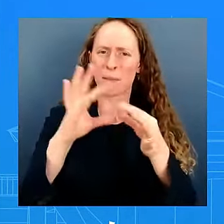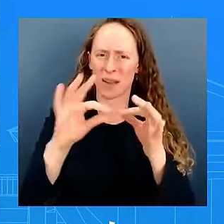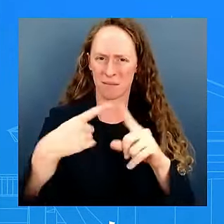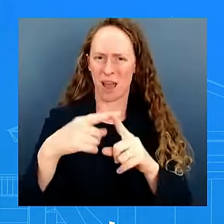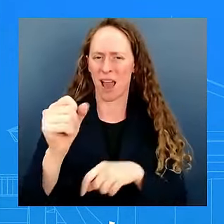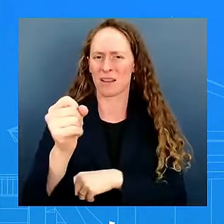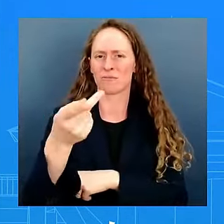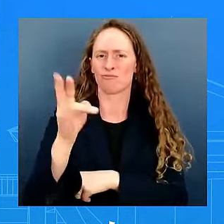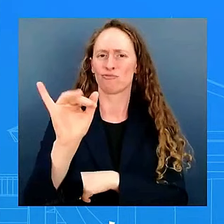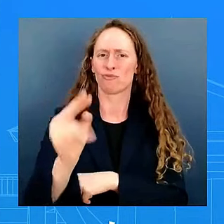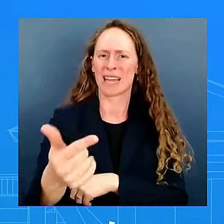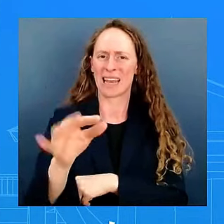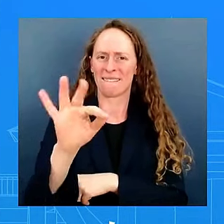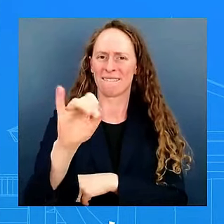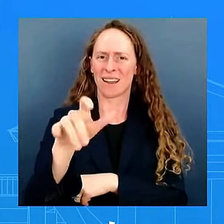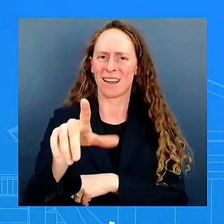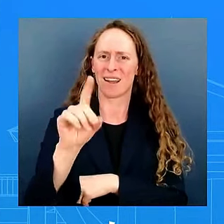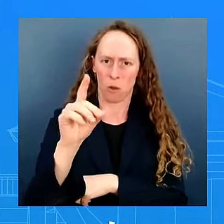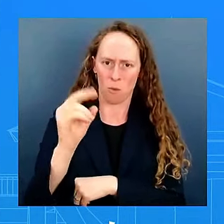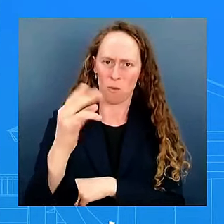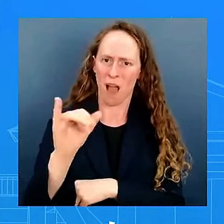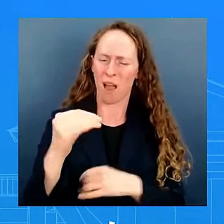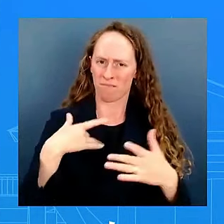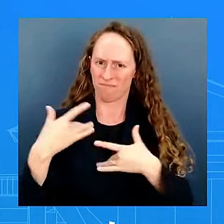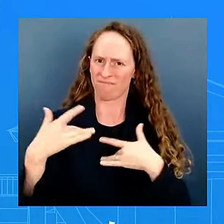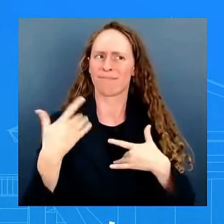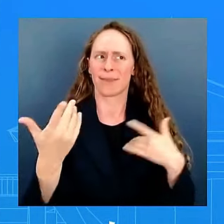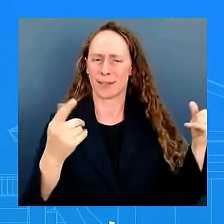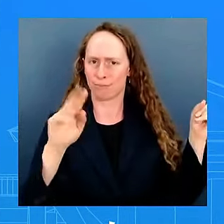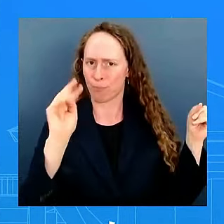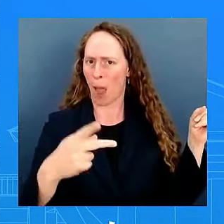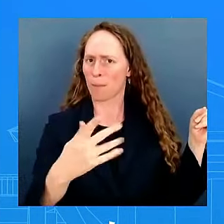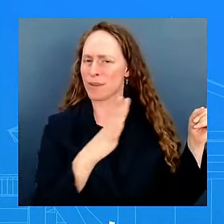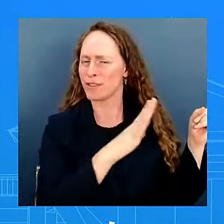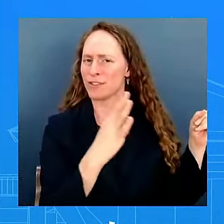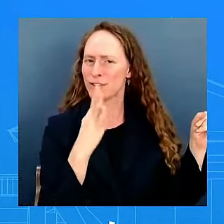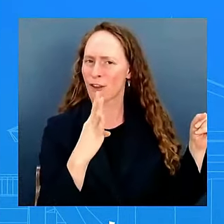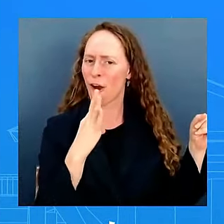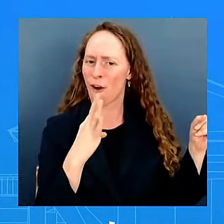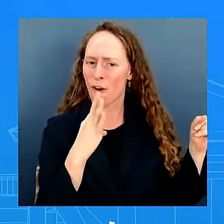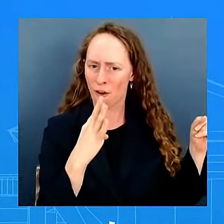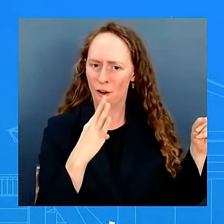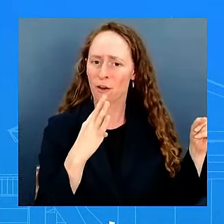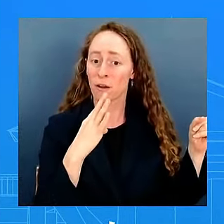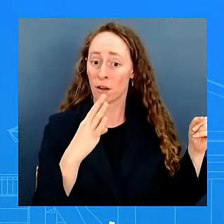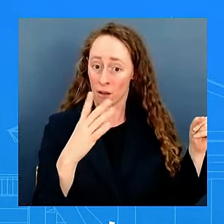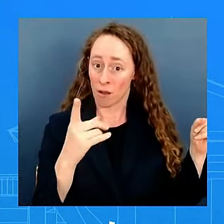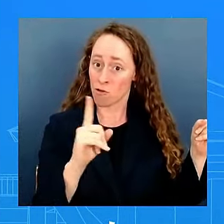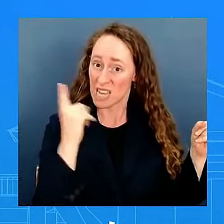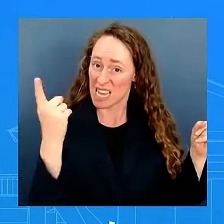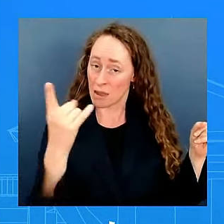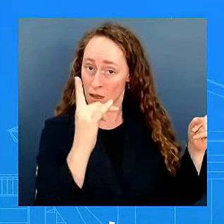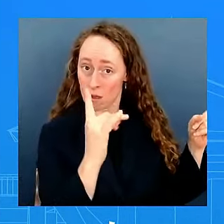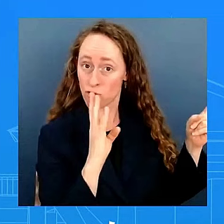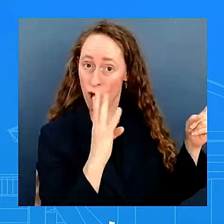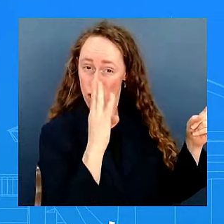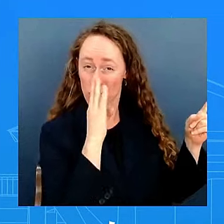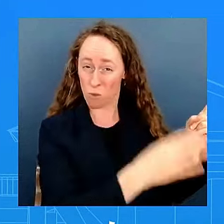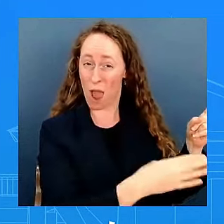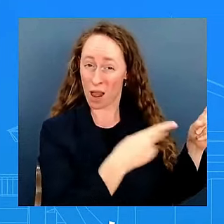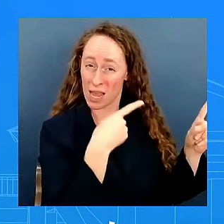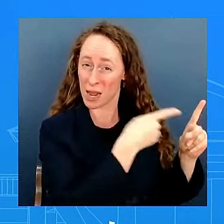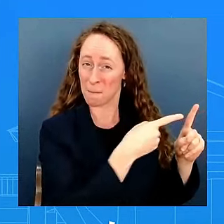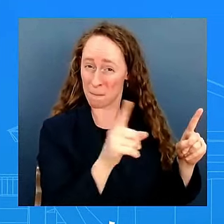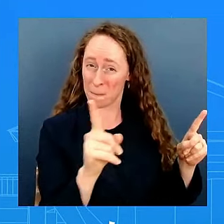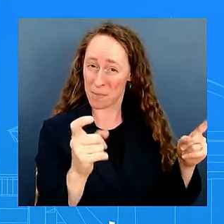president directly is his message intended for donald trump i think the what the president said speaks for itself i think he was